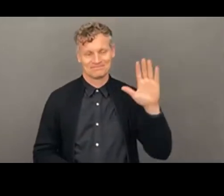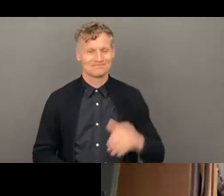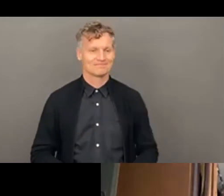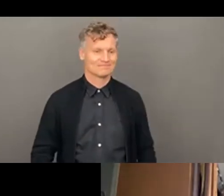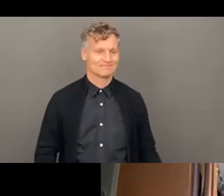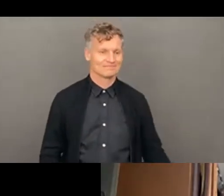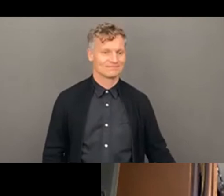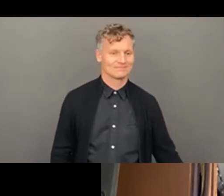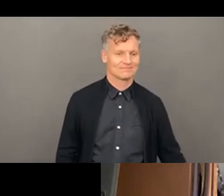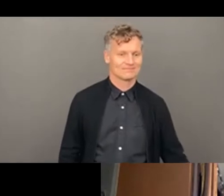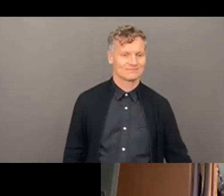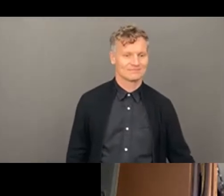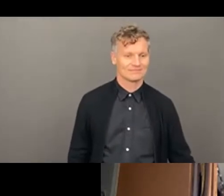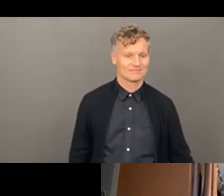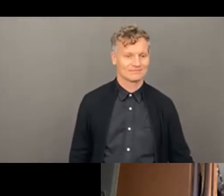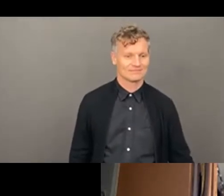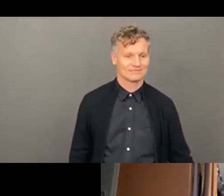Thanks very much. Bye. Bye.